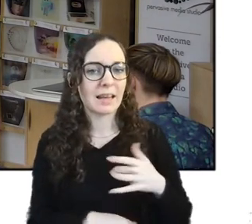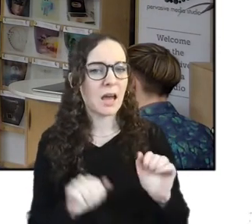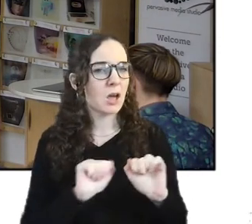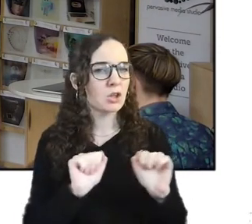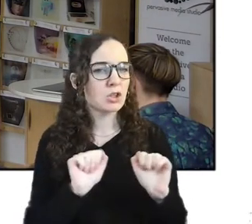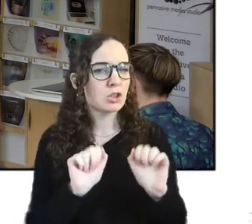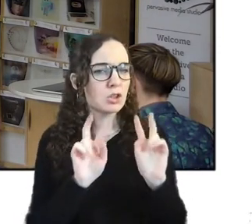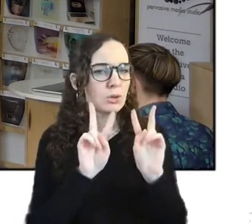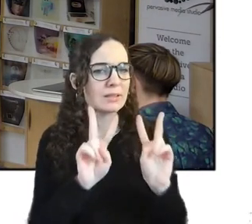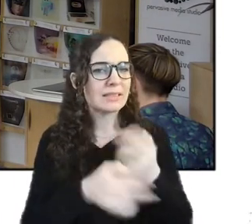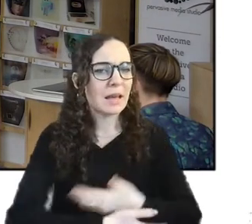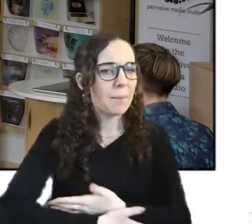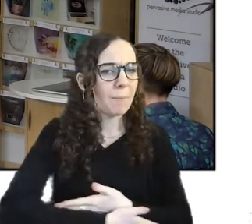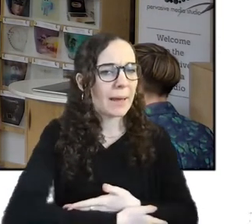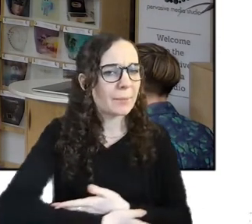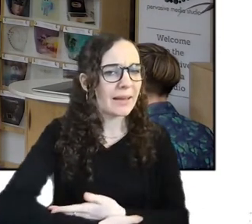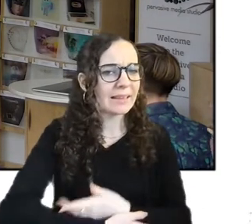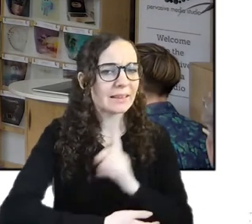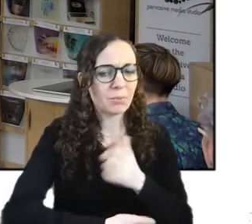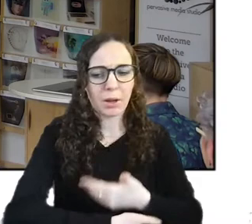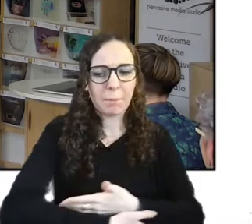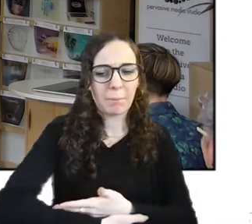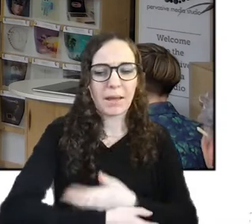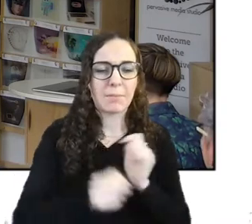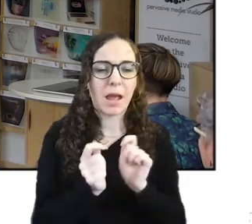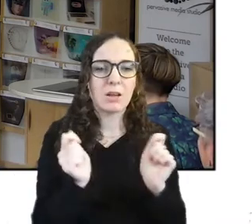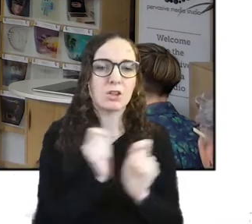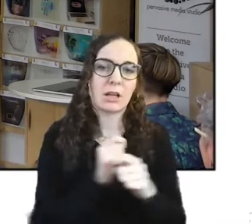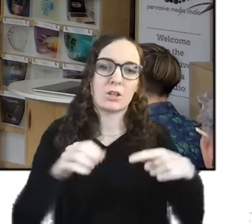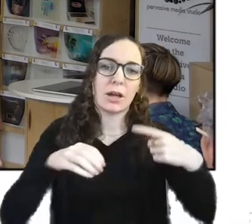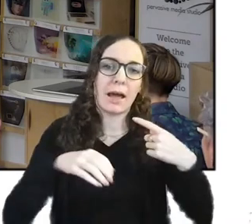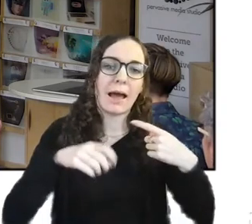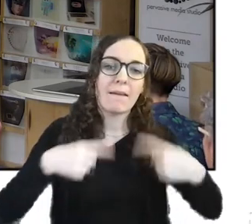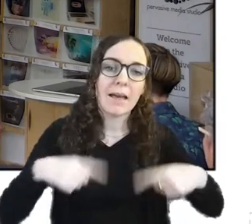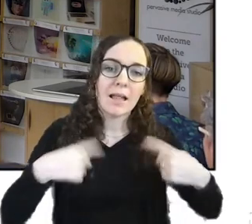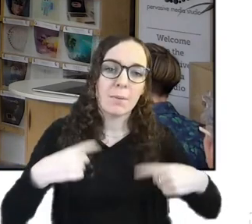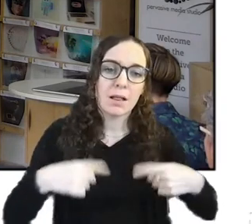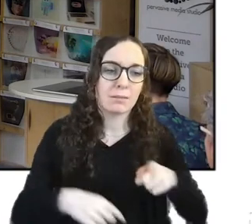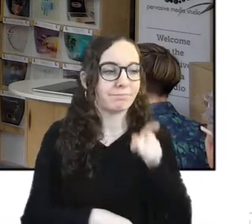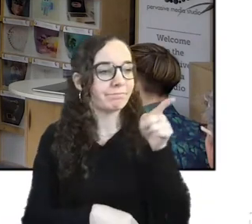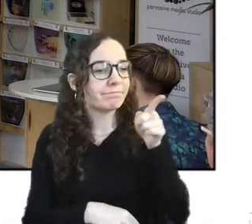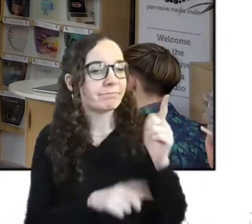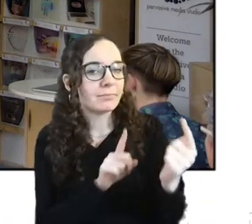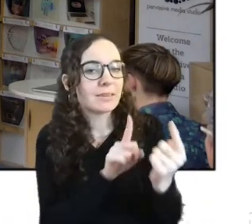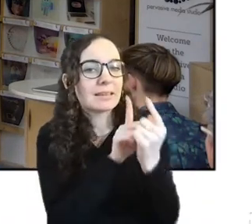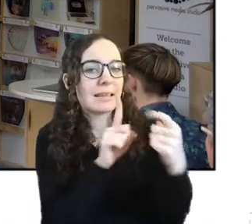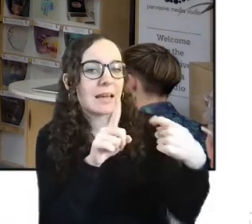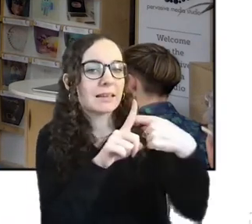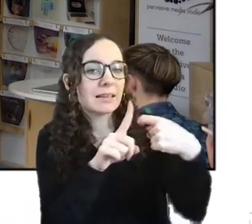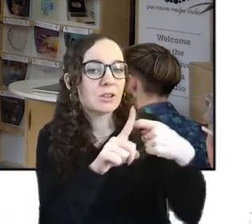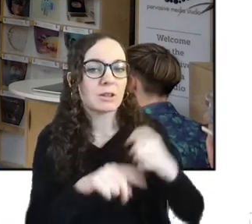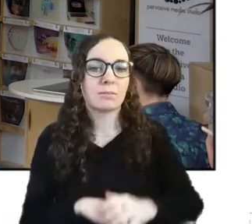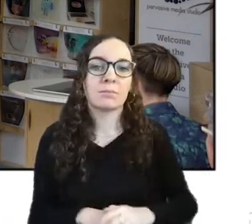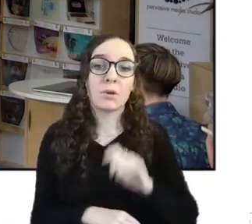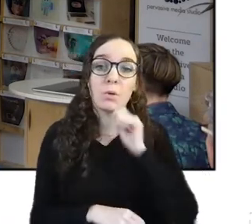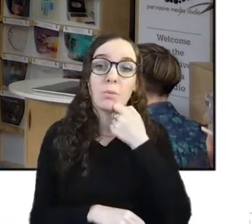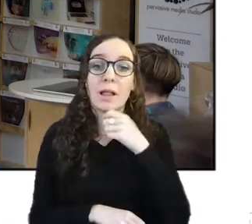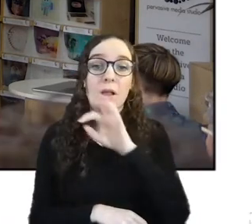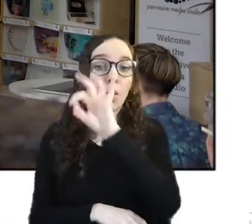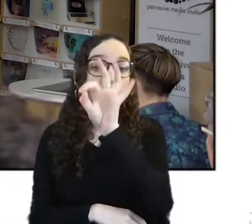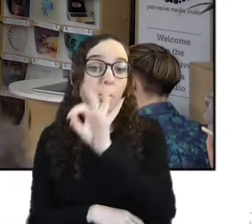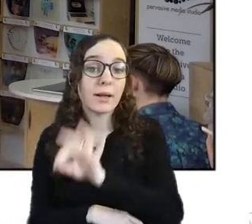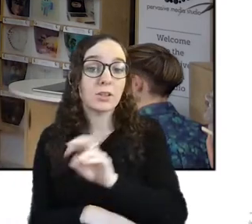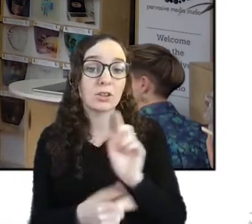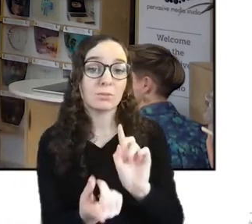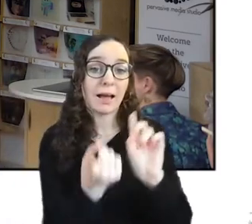is baby change available in the little space just there next to the kitchen. There'll be a Q&A at the end of the second